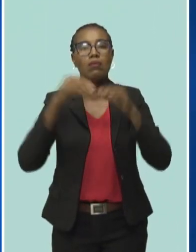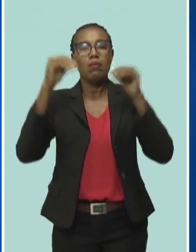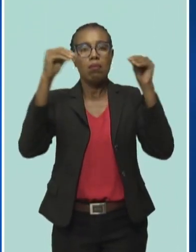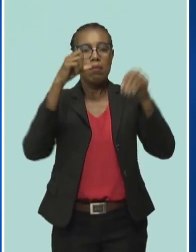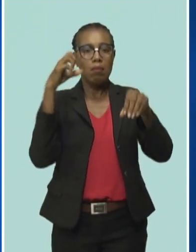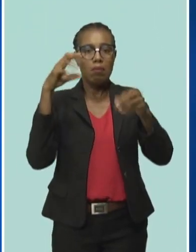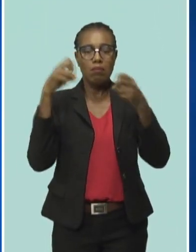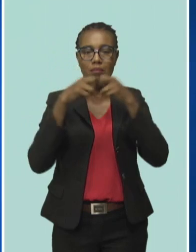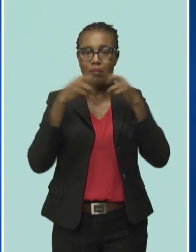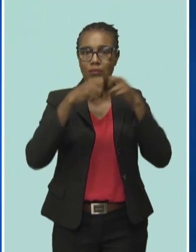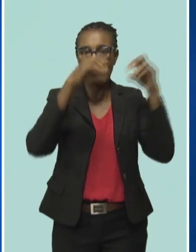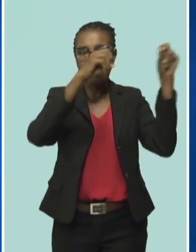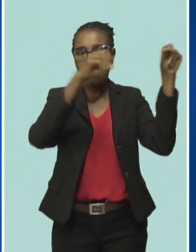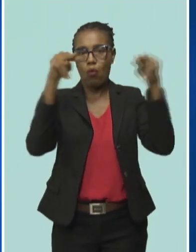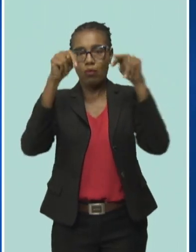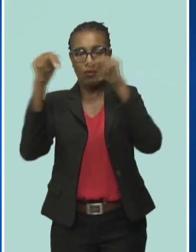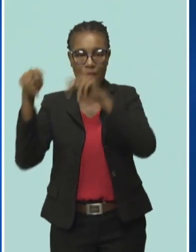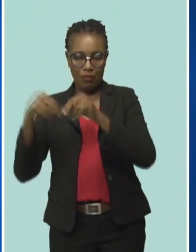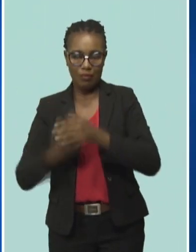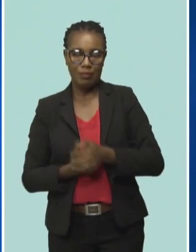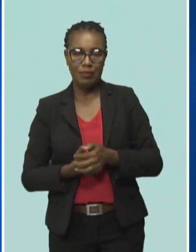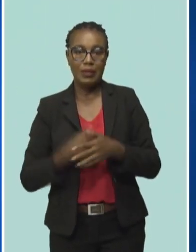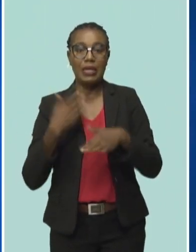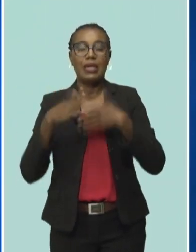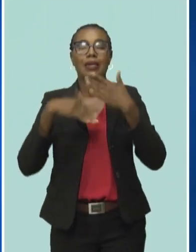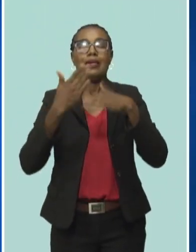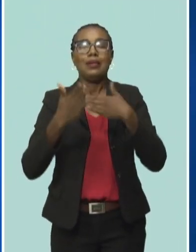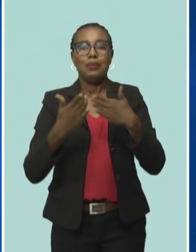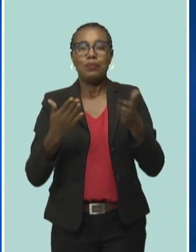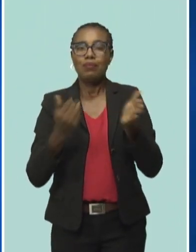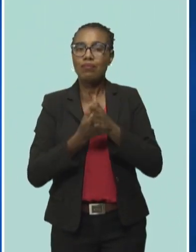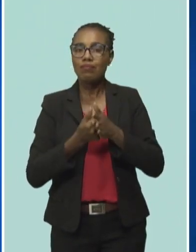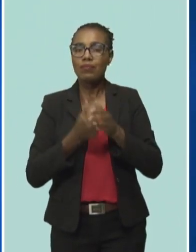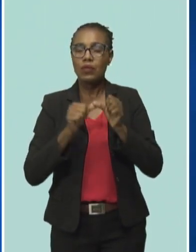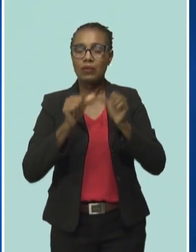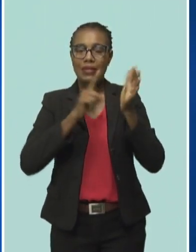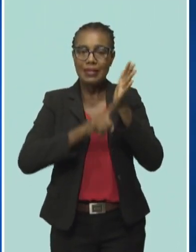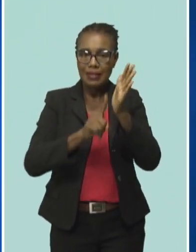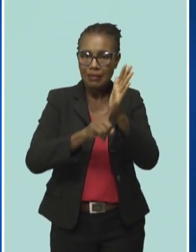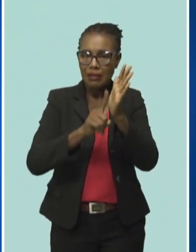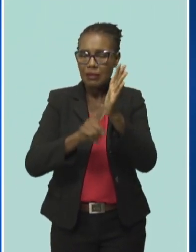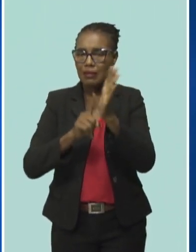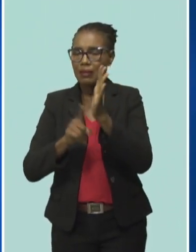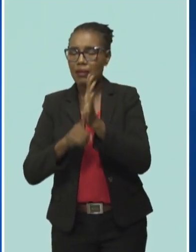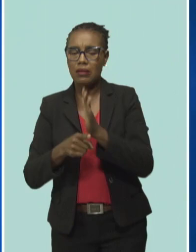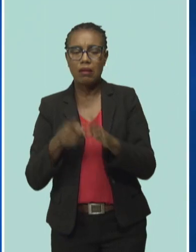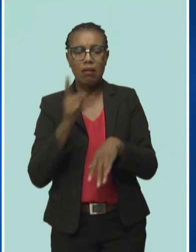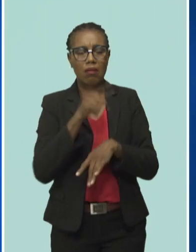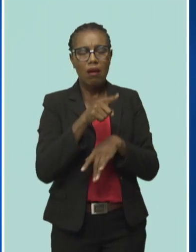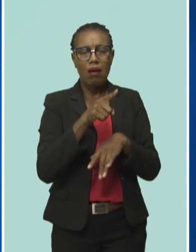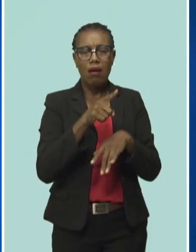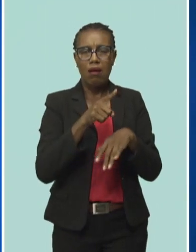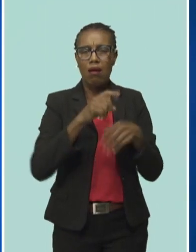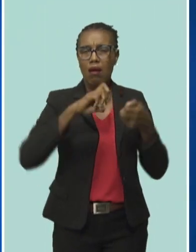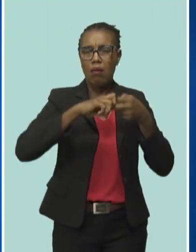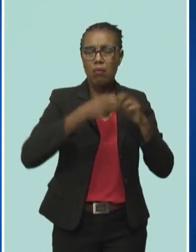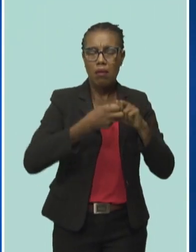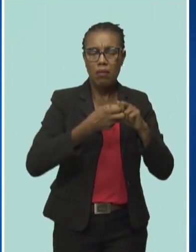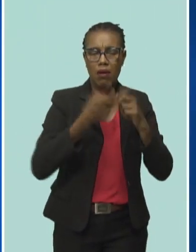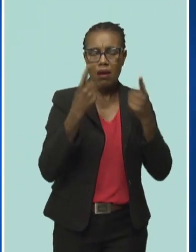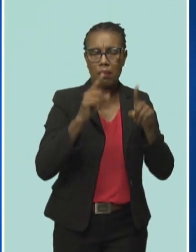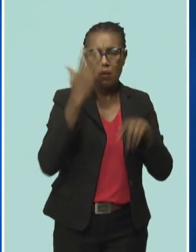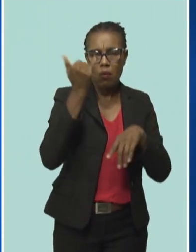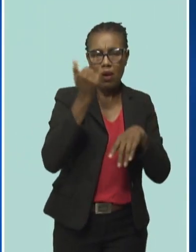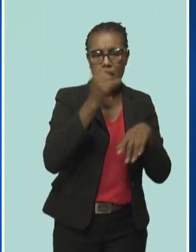experienced today and we are in the process as I indicated of investigating both the initial fault and why that led to